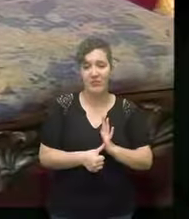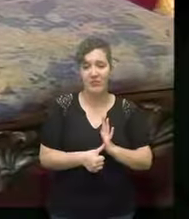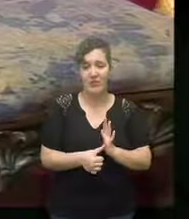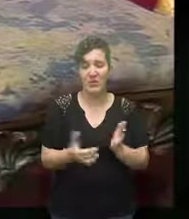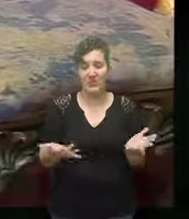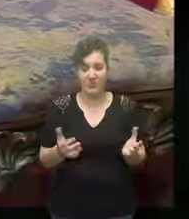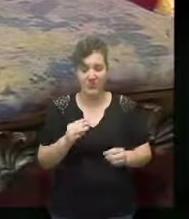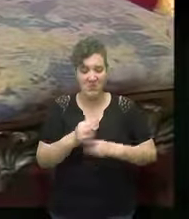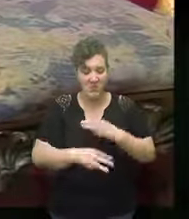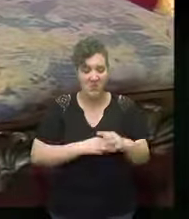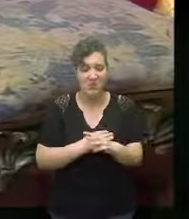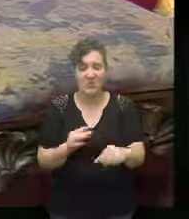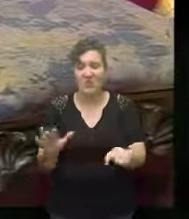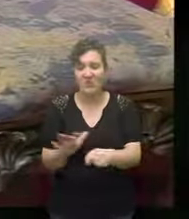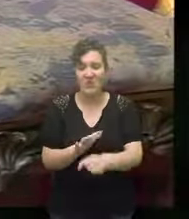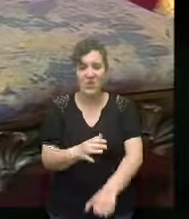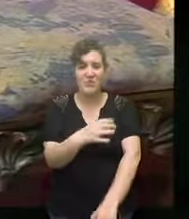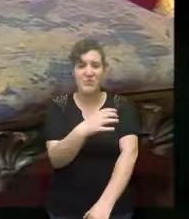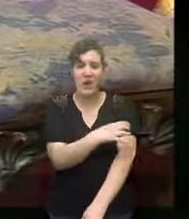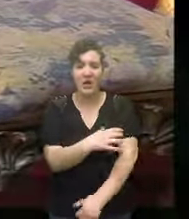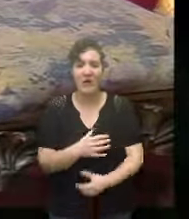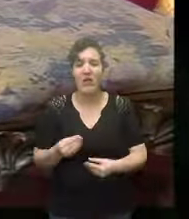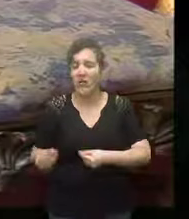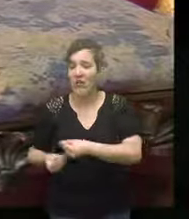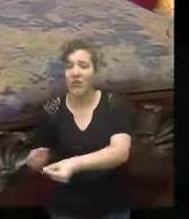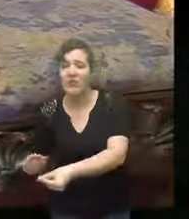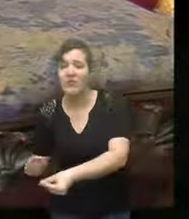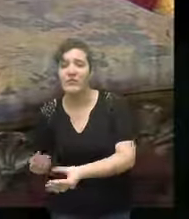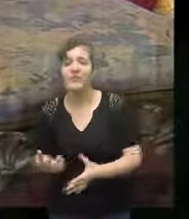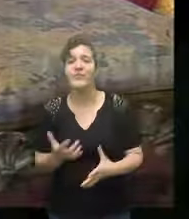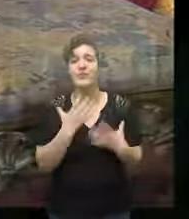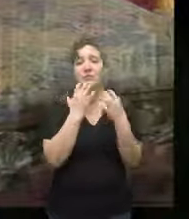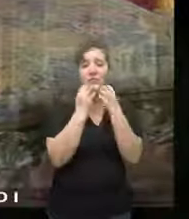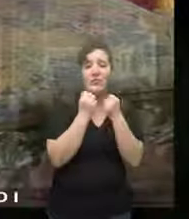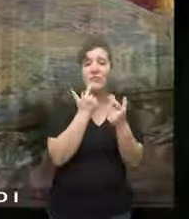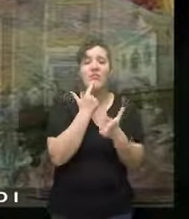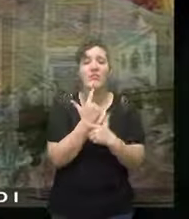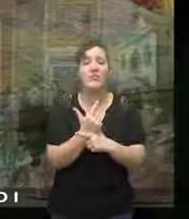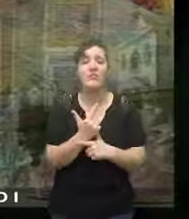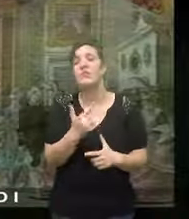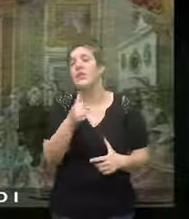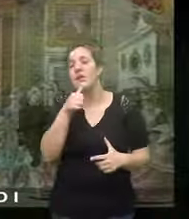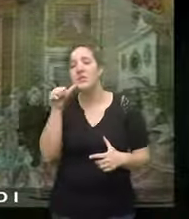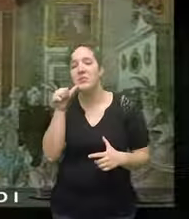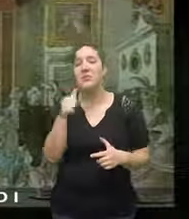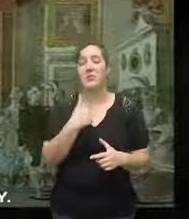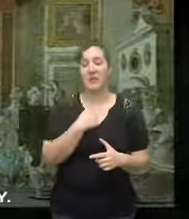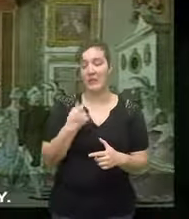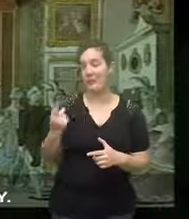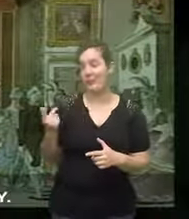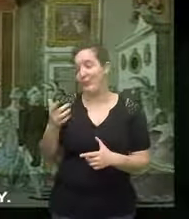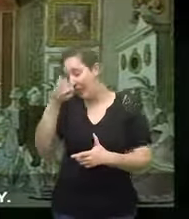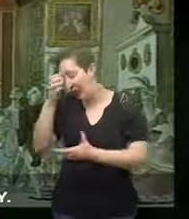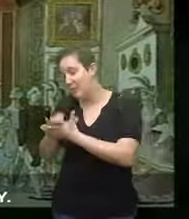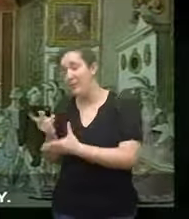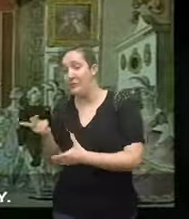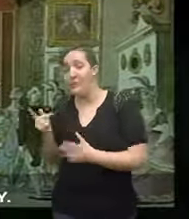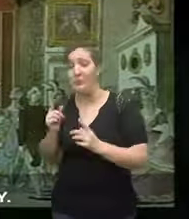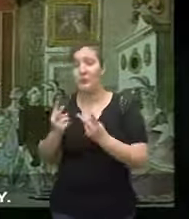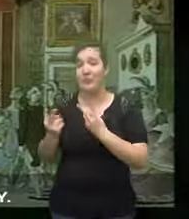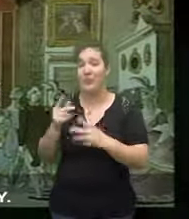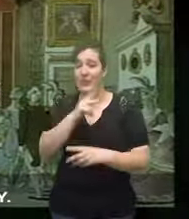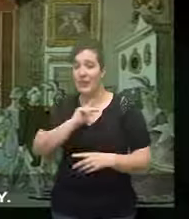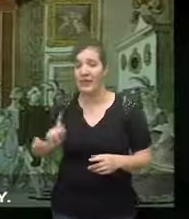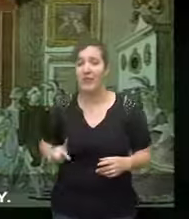this old world of inherited power dear sister yesterday mr. Adams and I visited the court of his